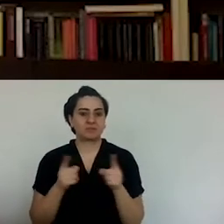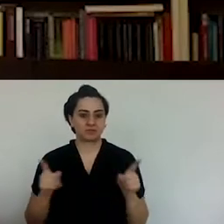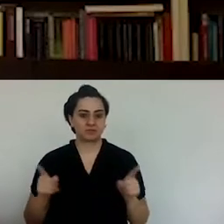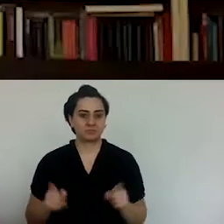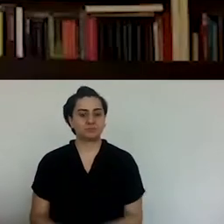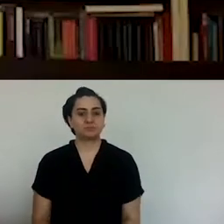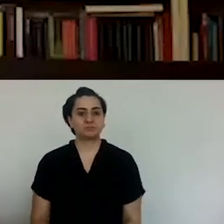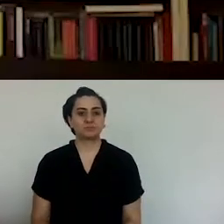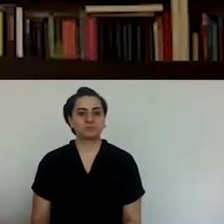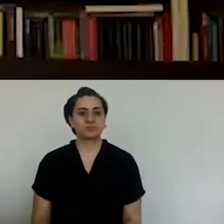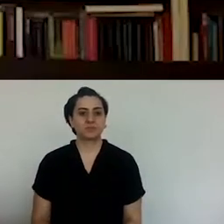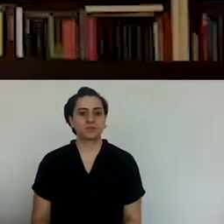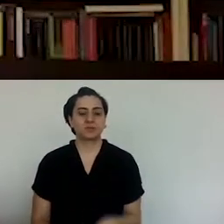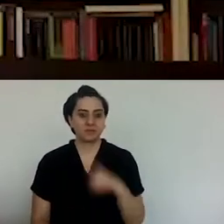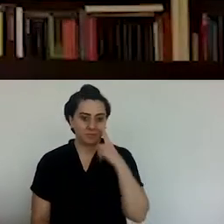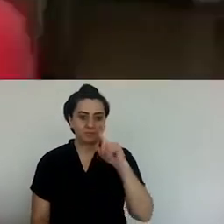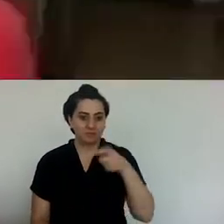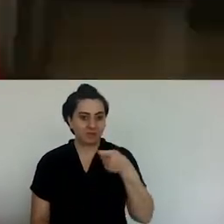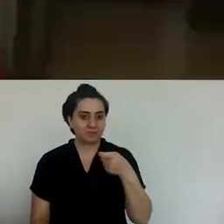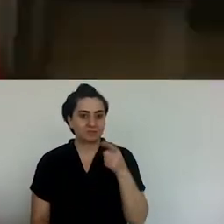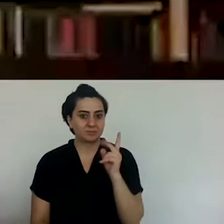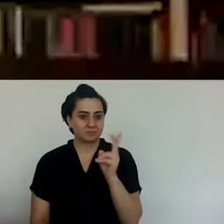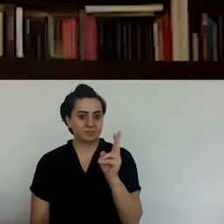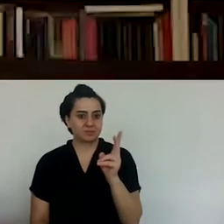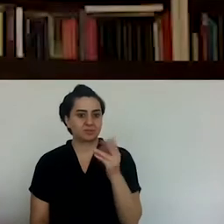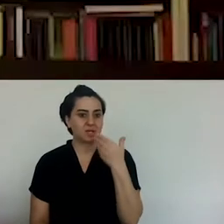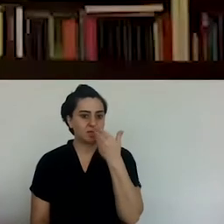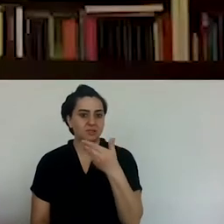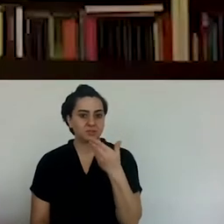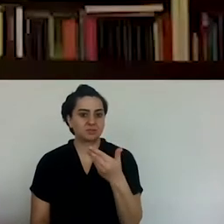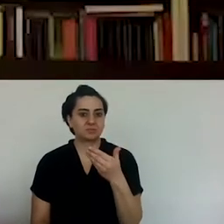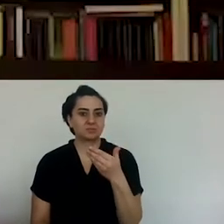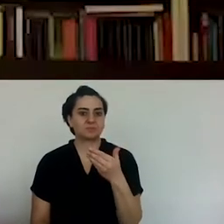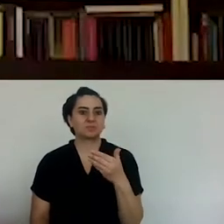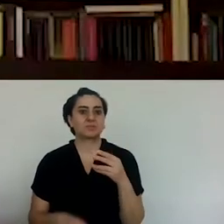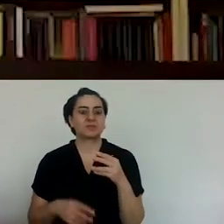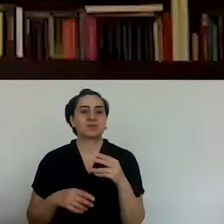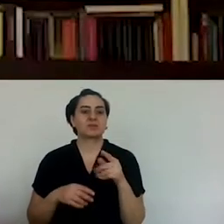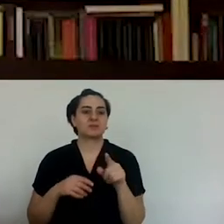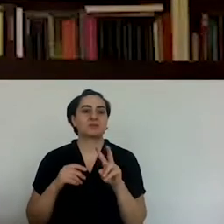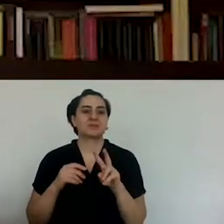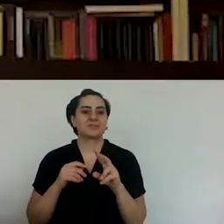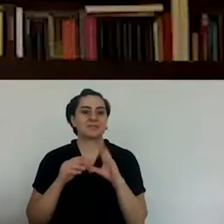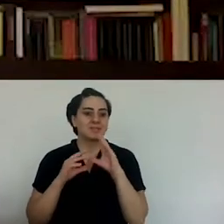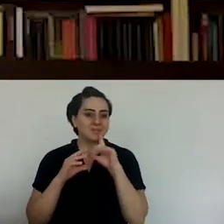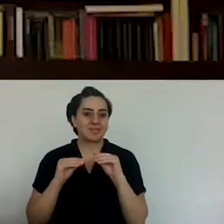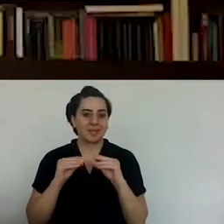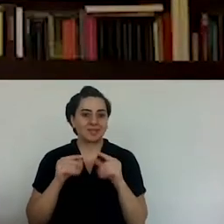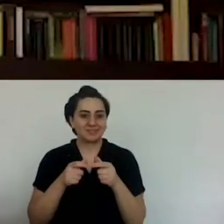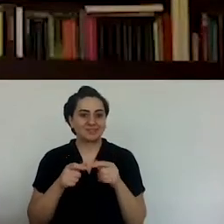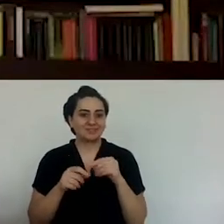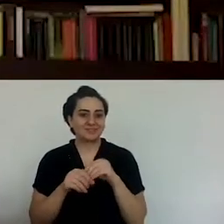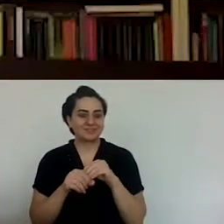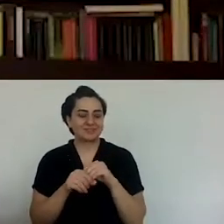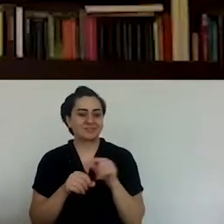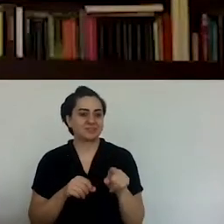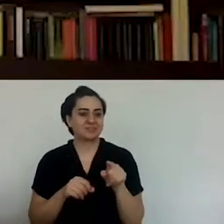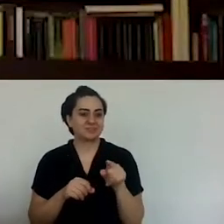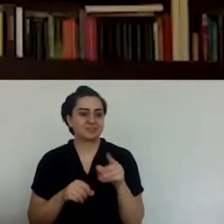stories of Greeks and Armenians living in Istanbul. For but you mentioned the